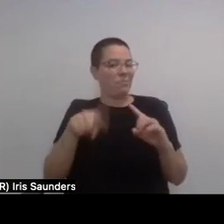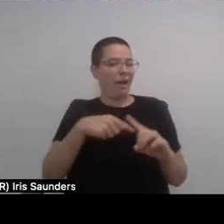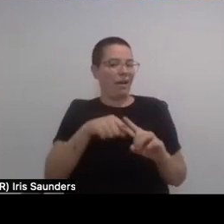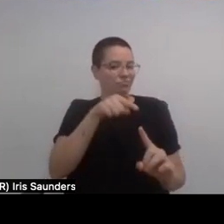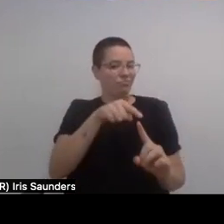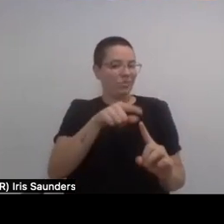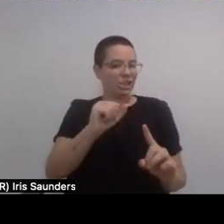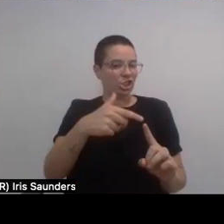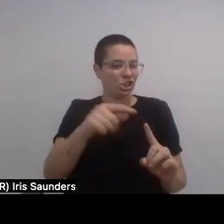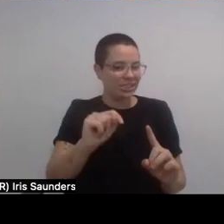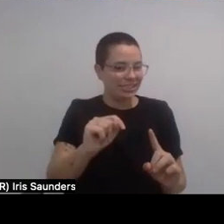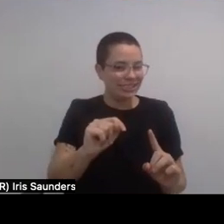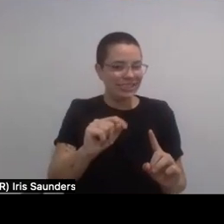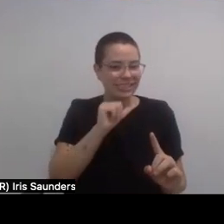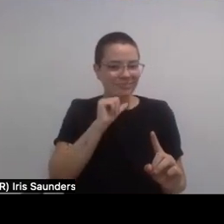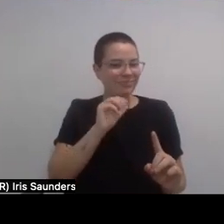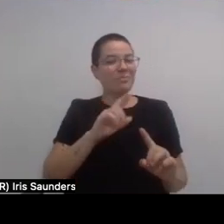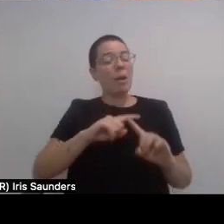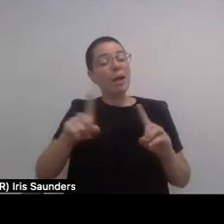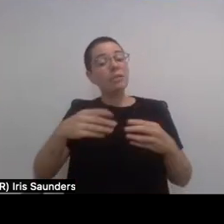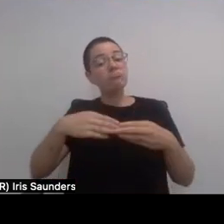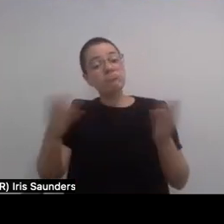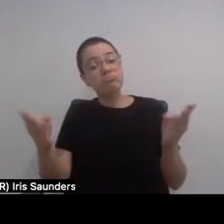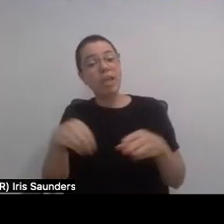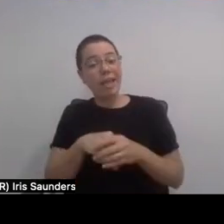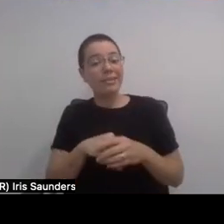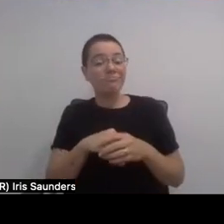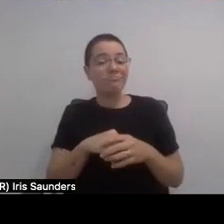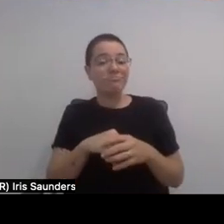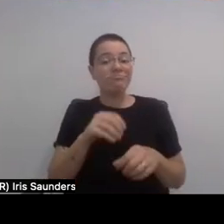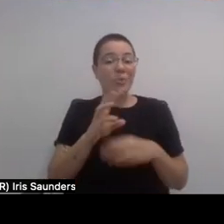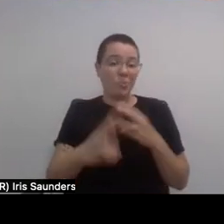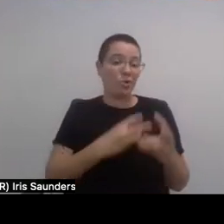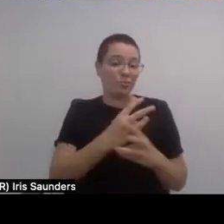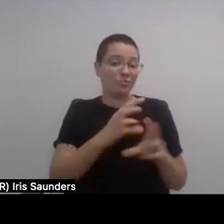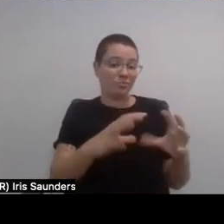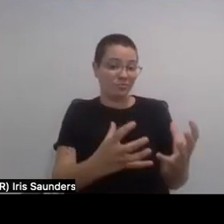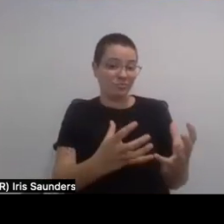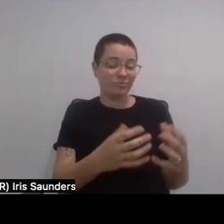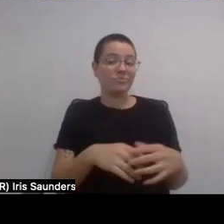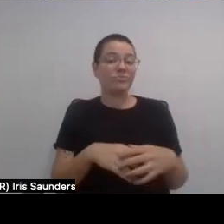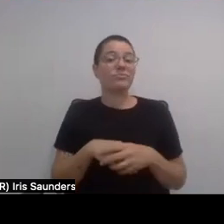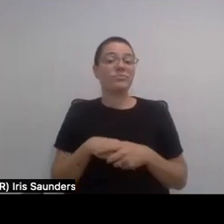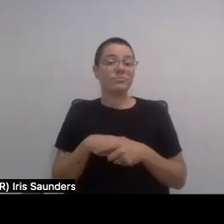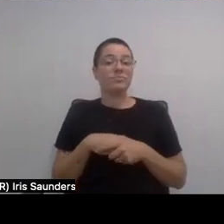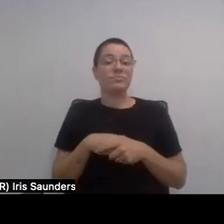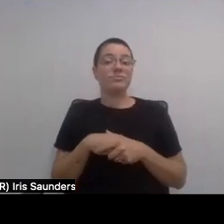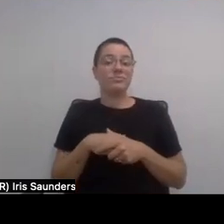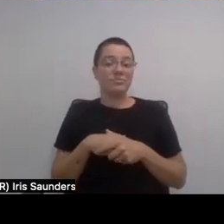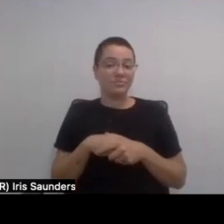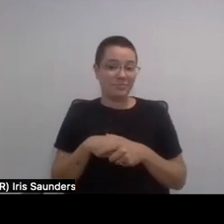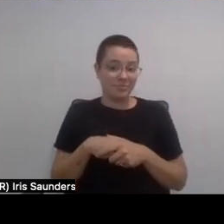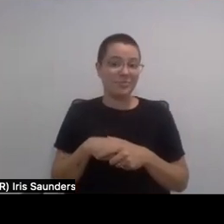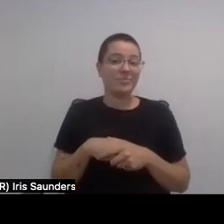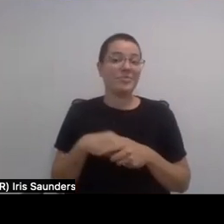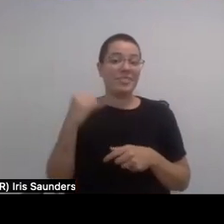not just by AGT, but in general in the industry, you know, and if they want to, you want to, you know, craft